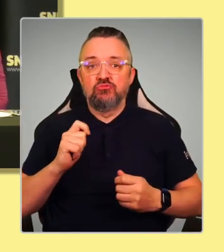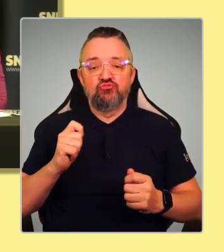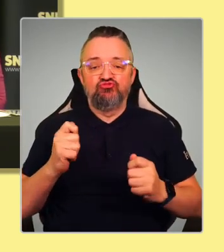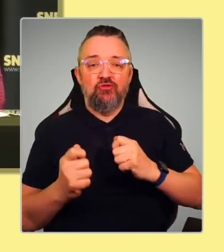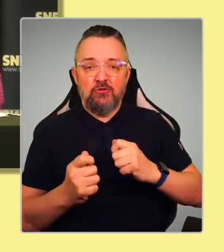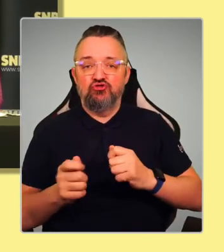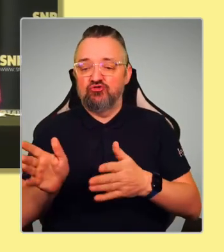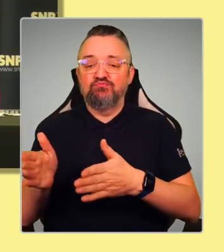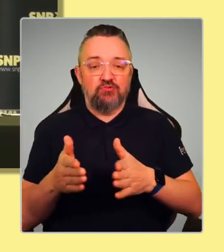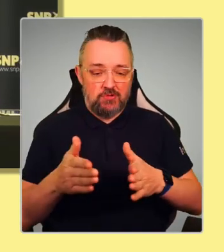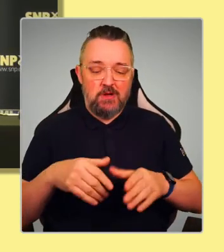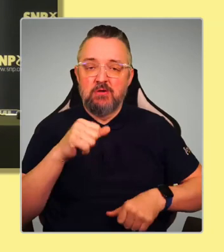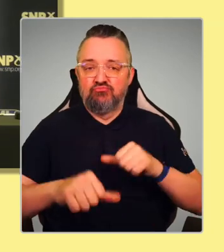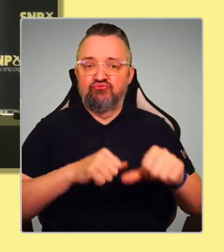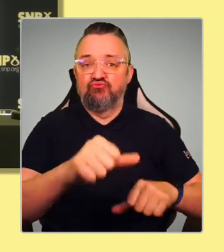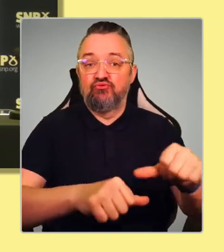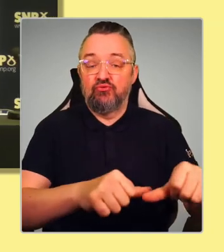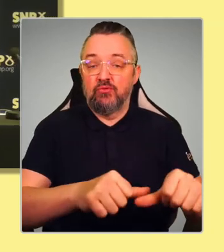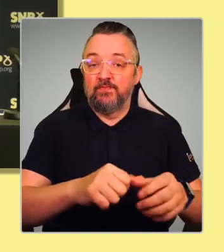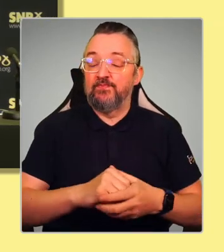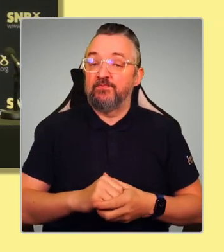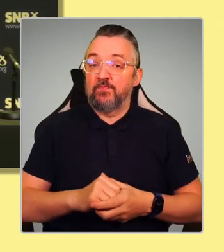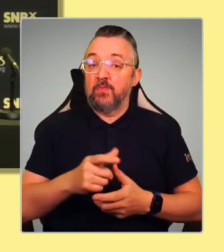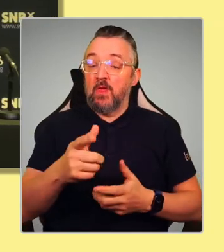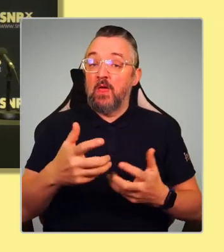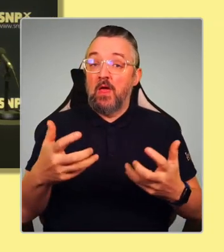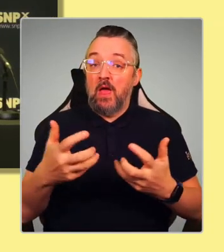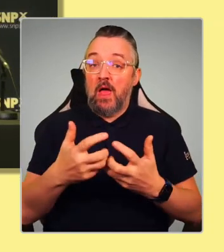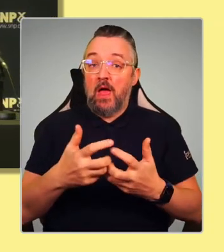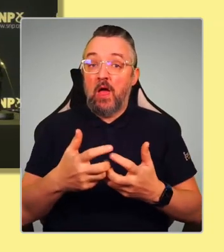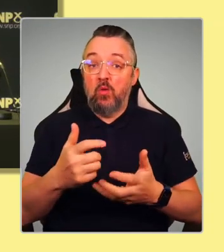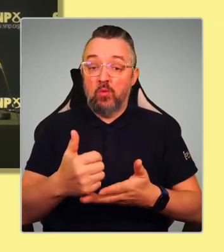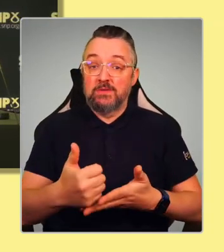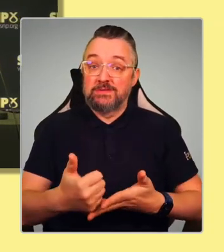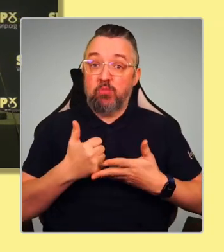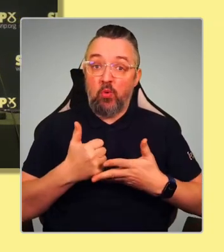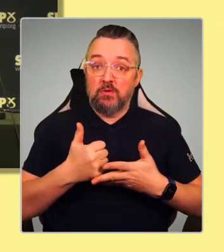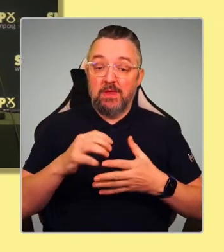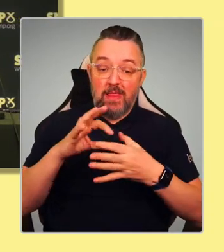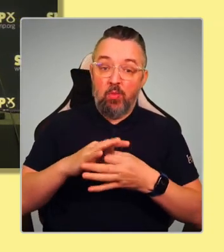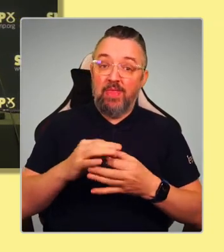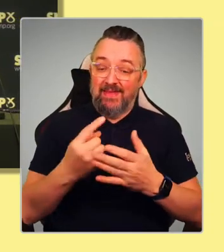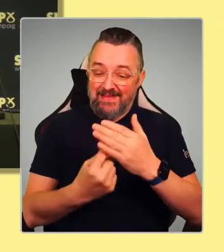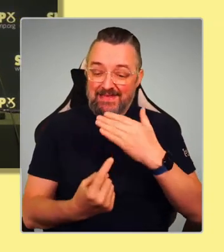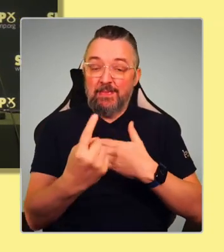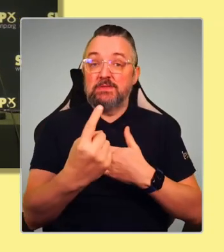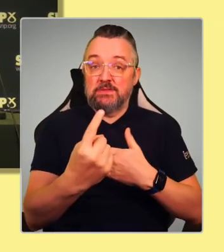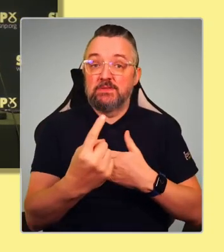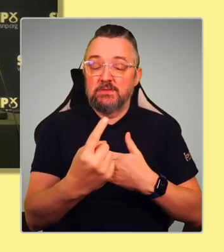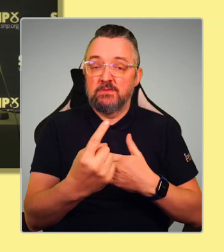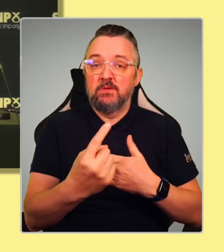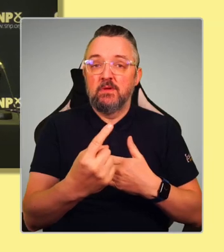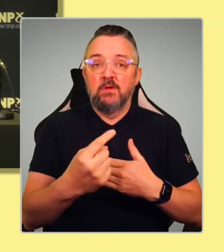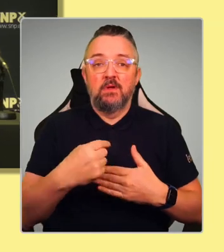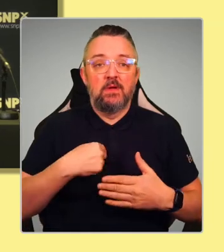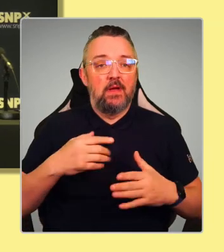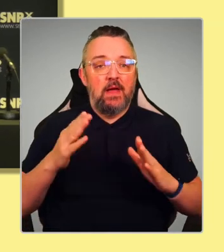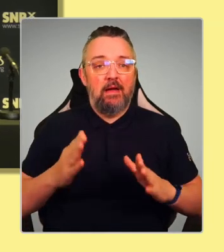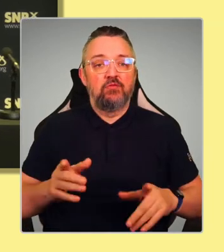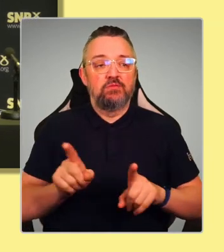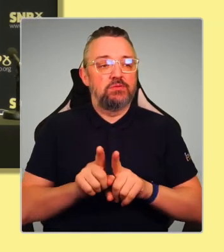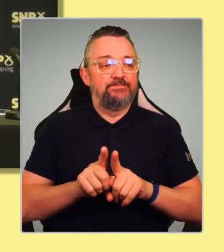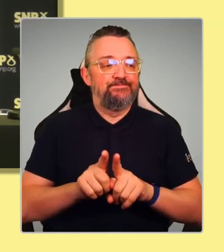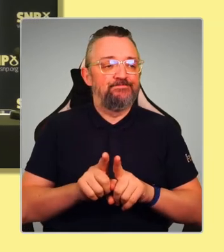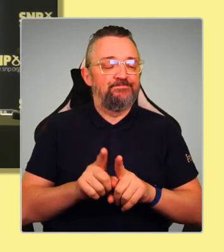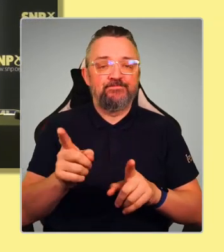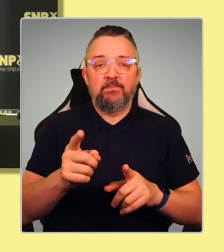in order to build up support for Scottish independence, that we restart the independence convention. I know